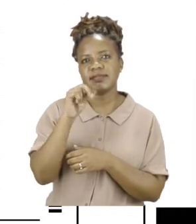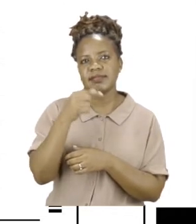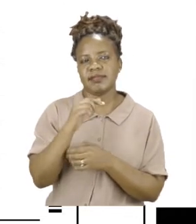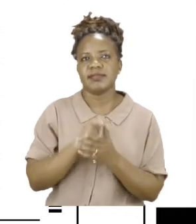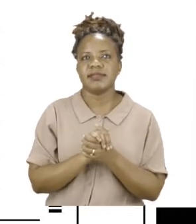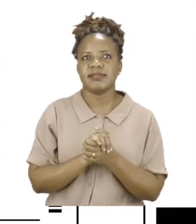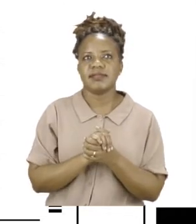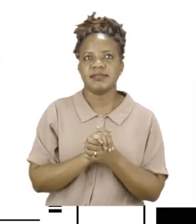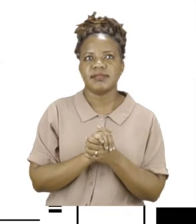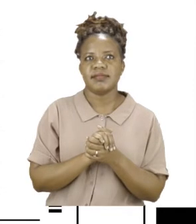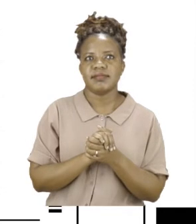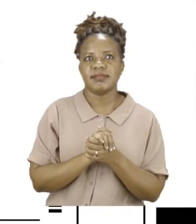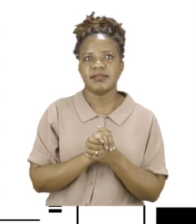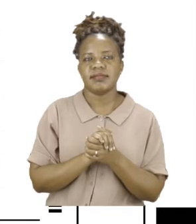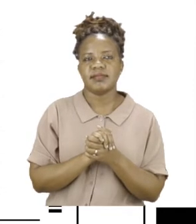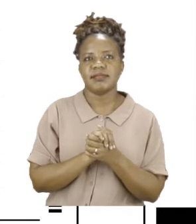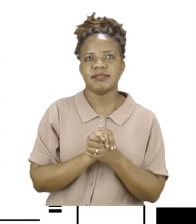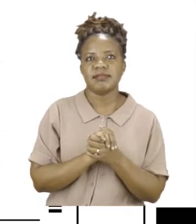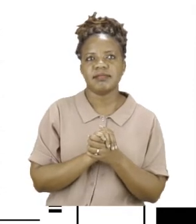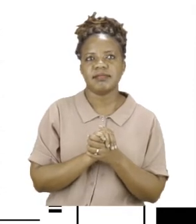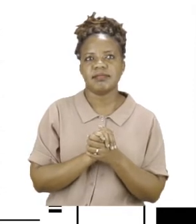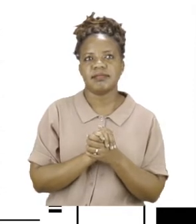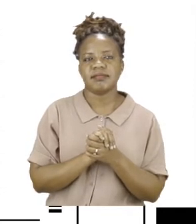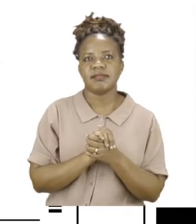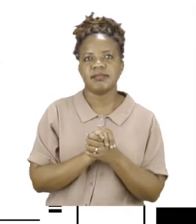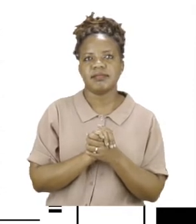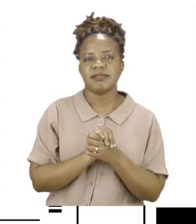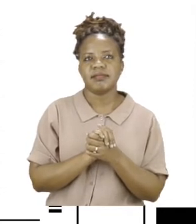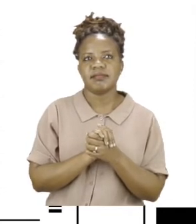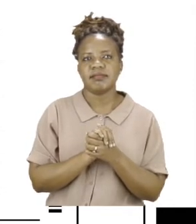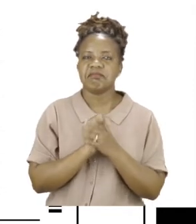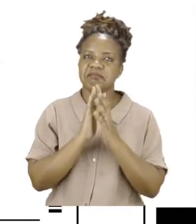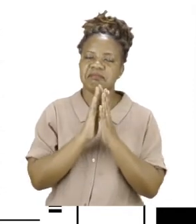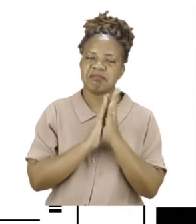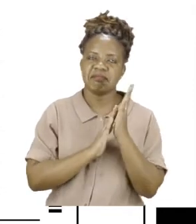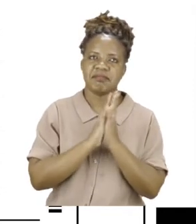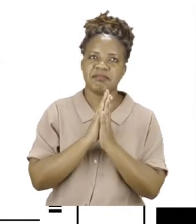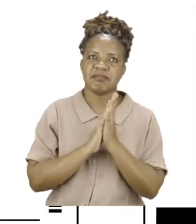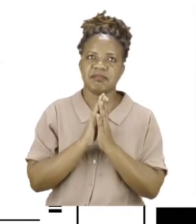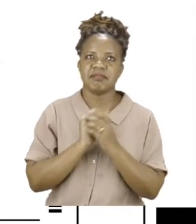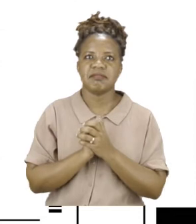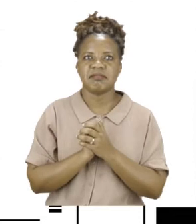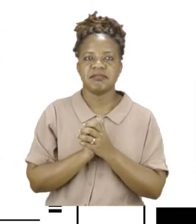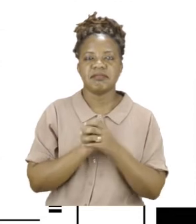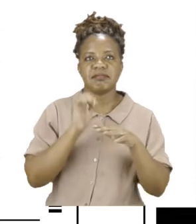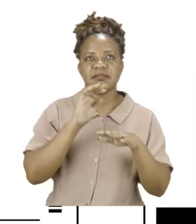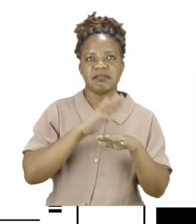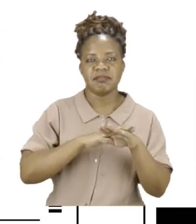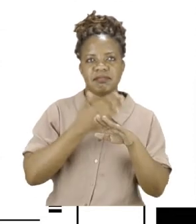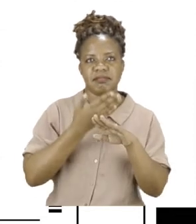bonds of 10. That sounds so exciting. So they have already given you an